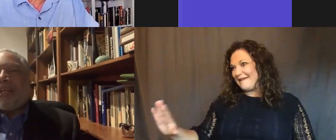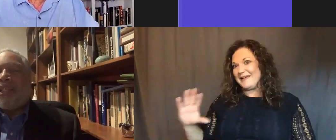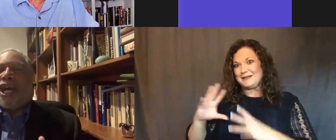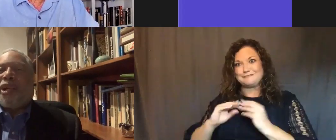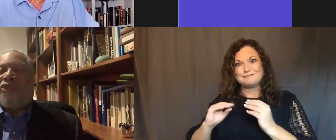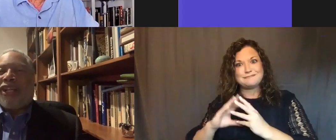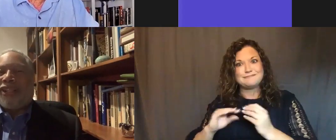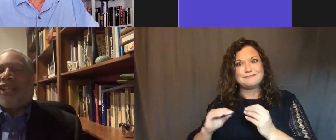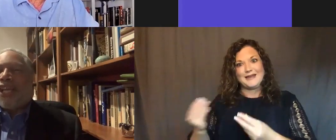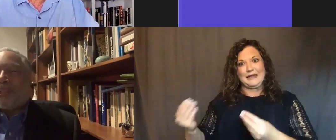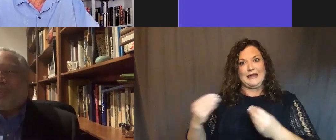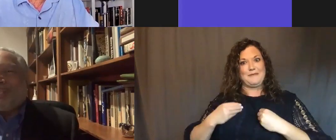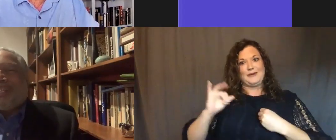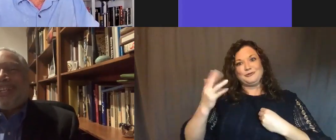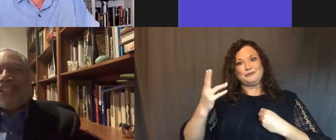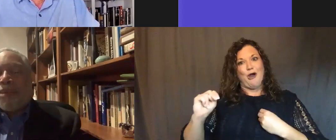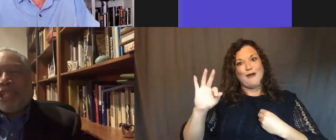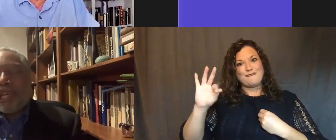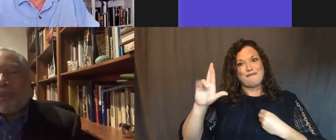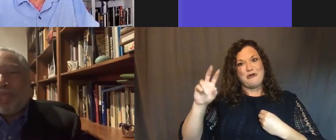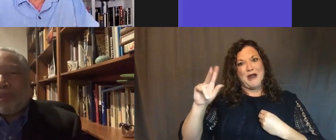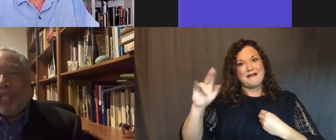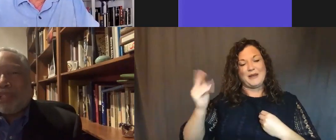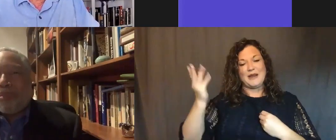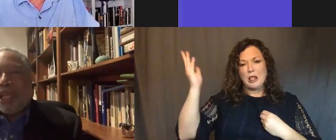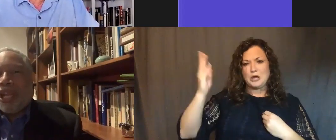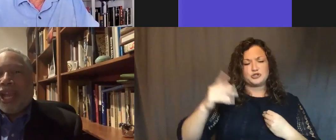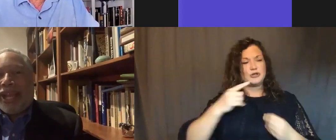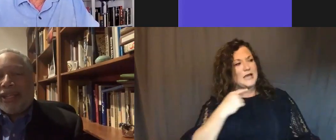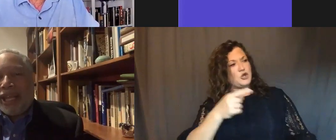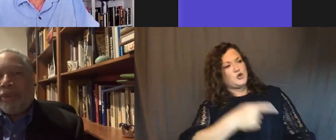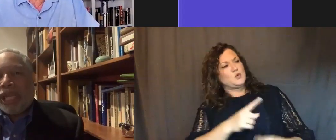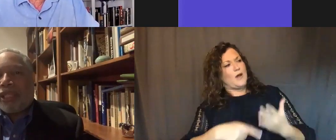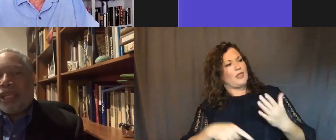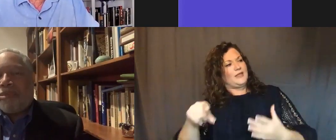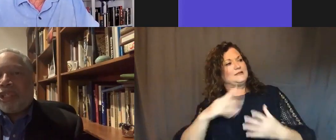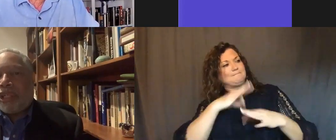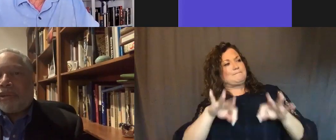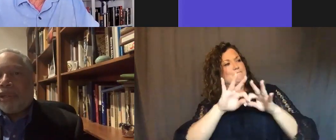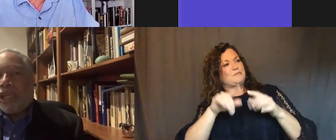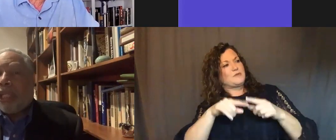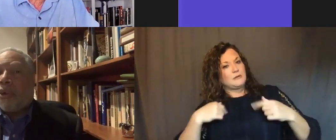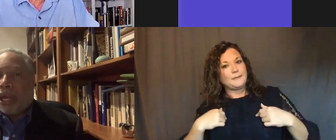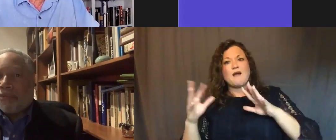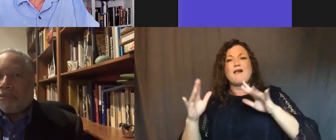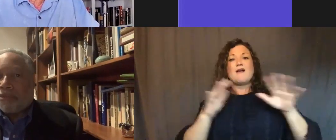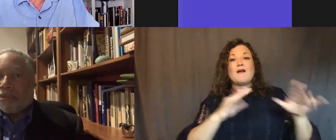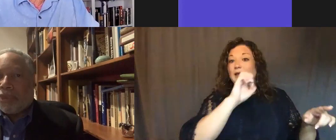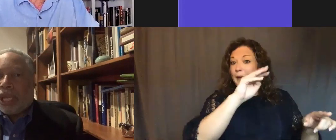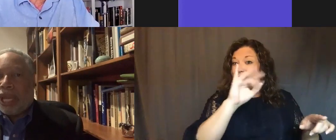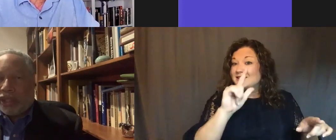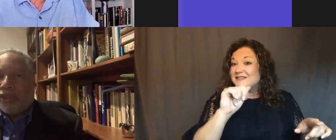a John Hope Franklin-like lecture. Let me tell you what this means to me. And then we got to Emmett Till and he cried.